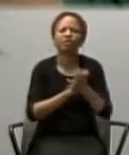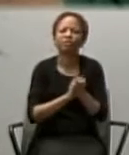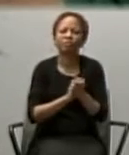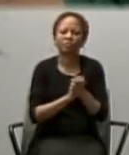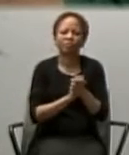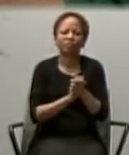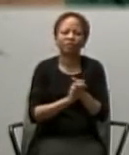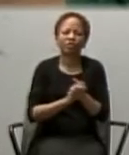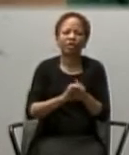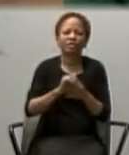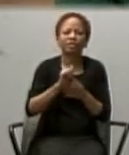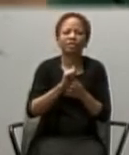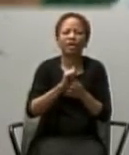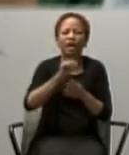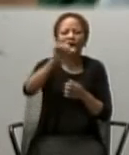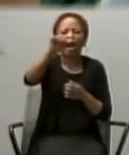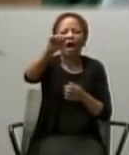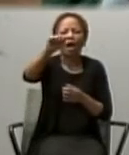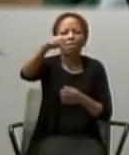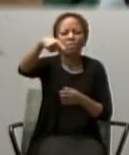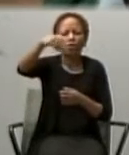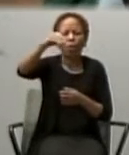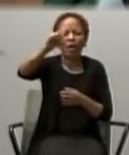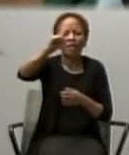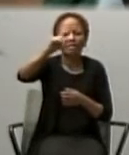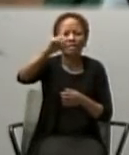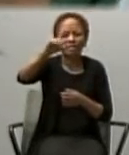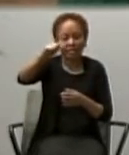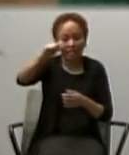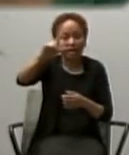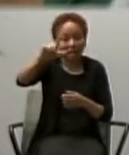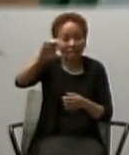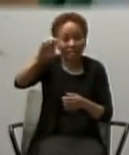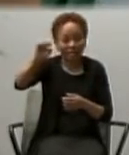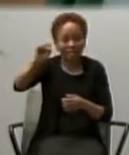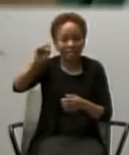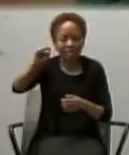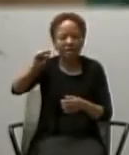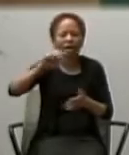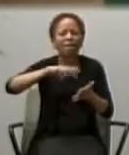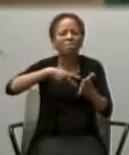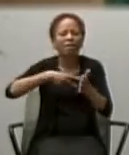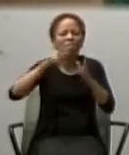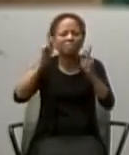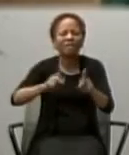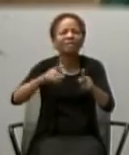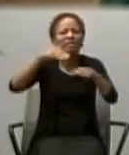apostolos, which means delegate or one who is sent out.